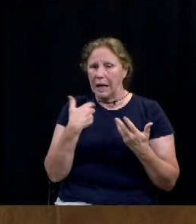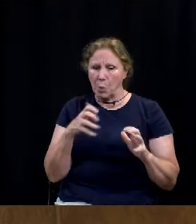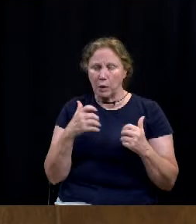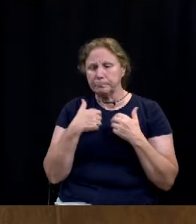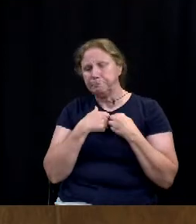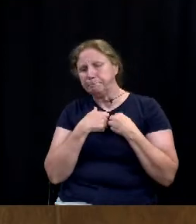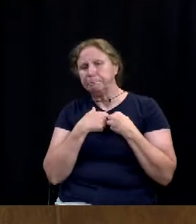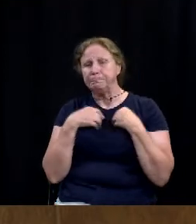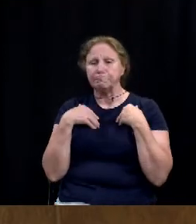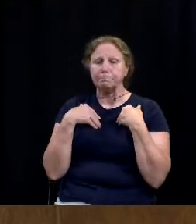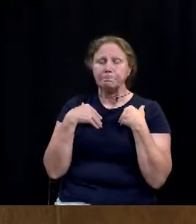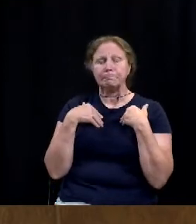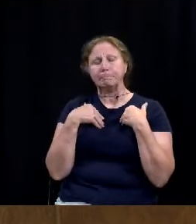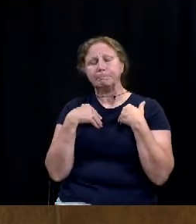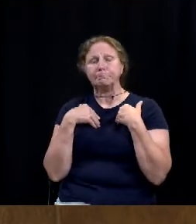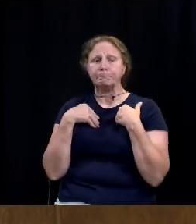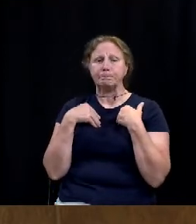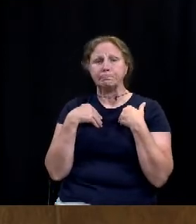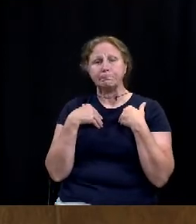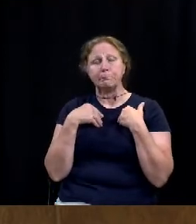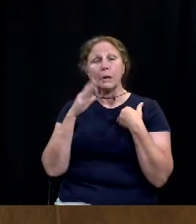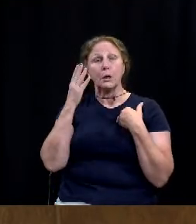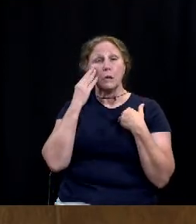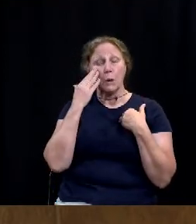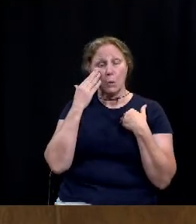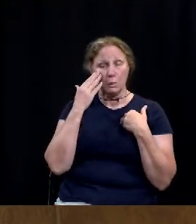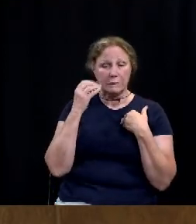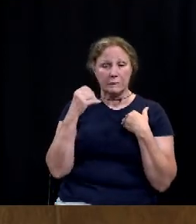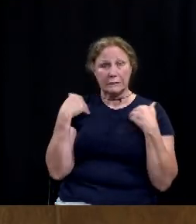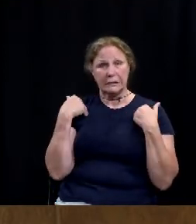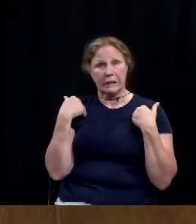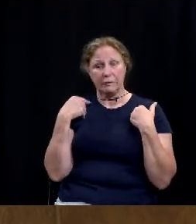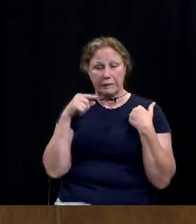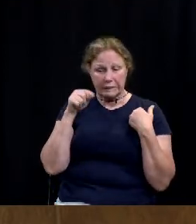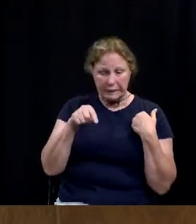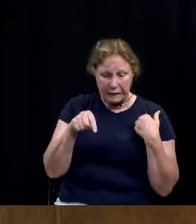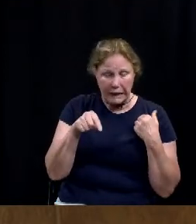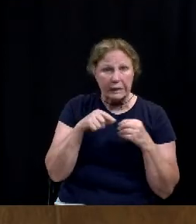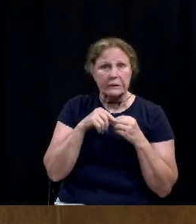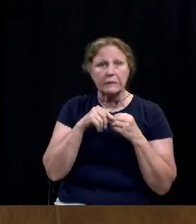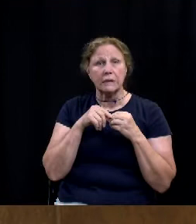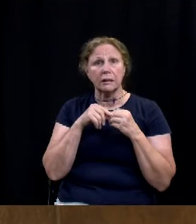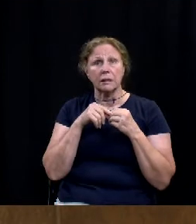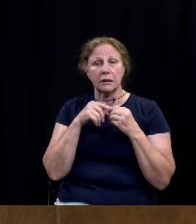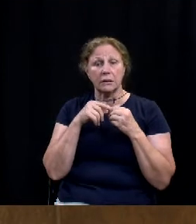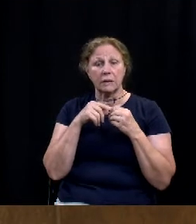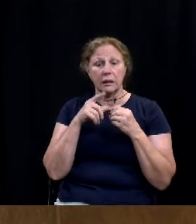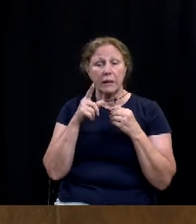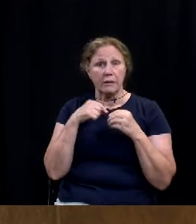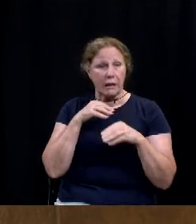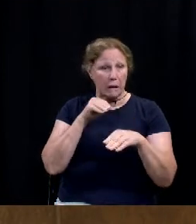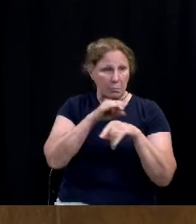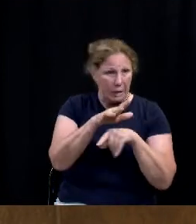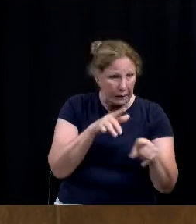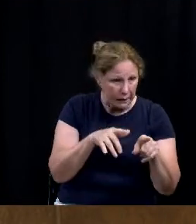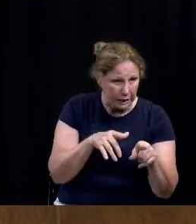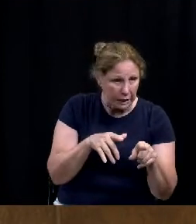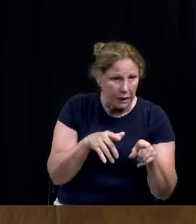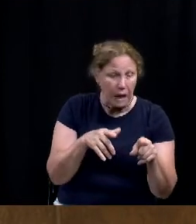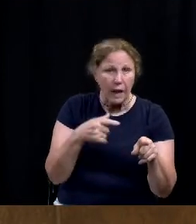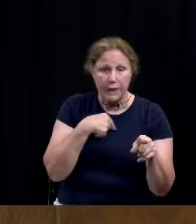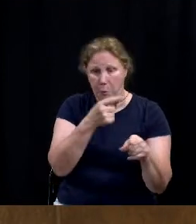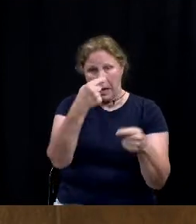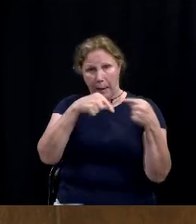to... If there's a... If there's a feature here that allows us to look at it again